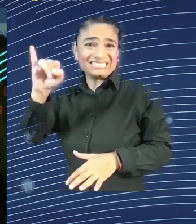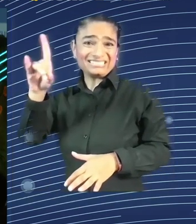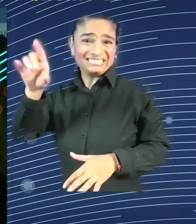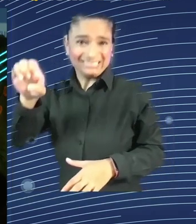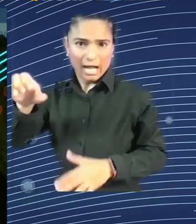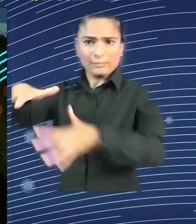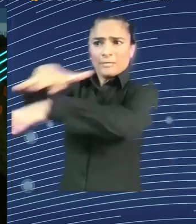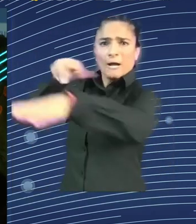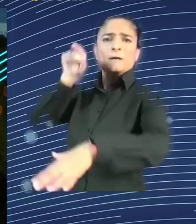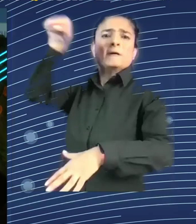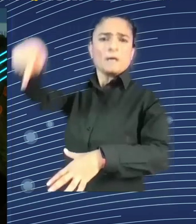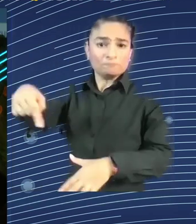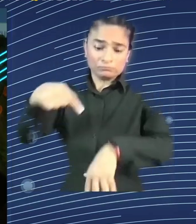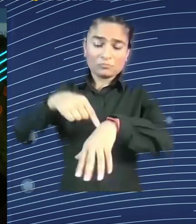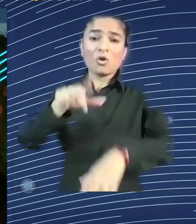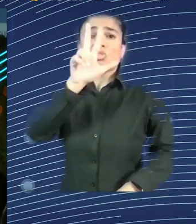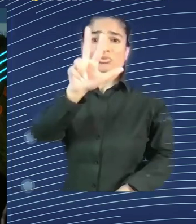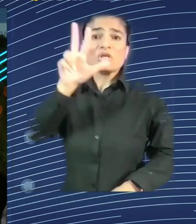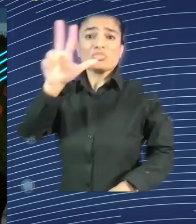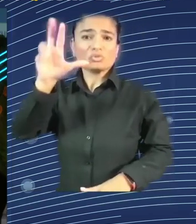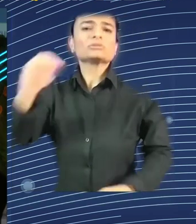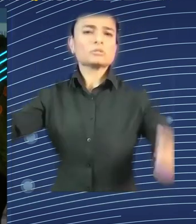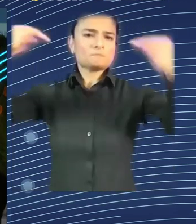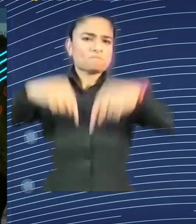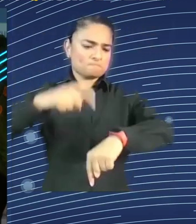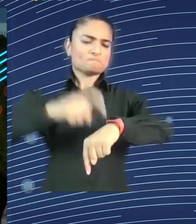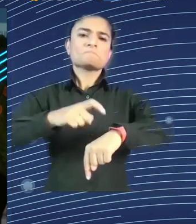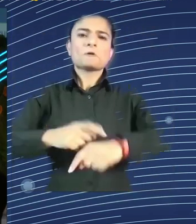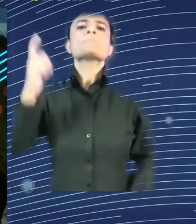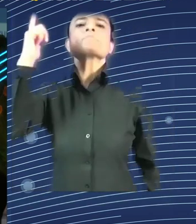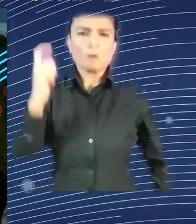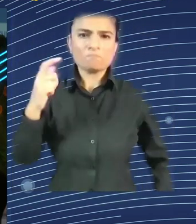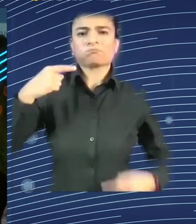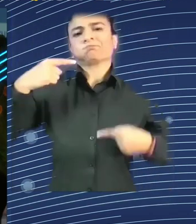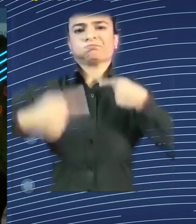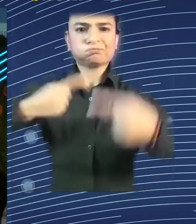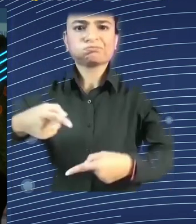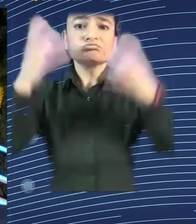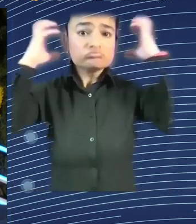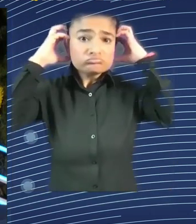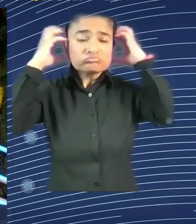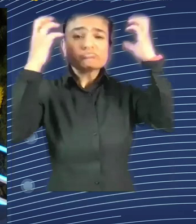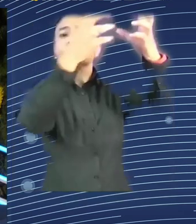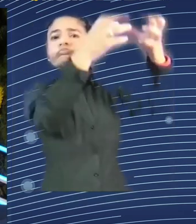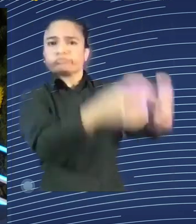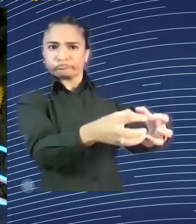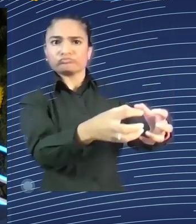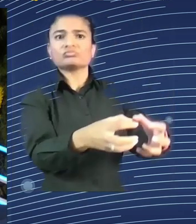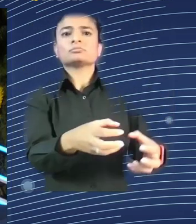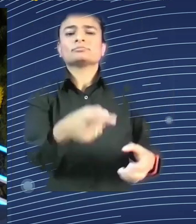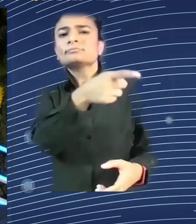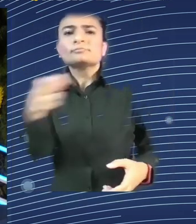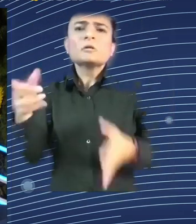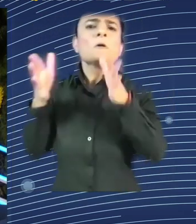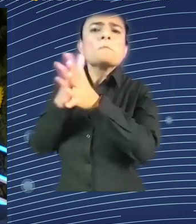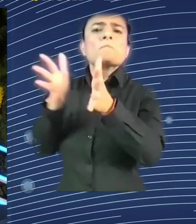return your headsets upon leaving the room and share your experiences of the forum on social media using hashtag EUSocialForum. And